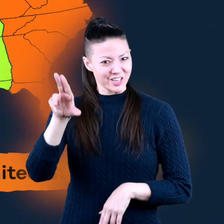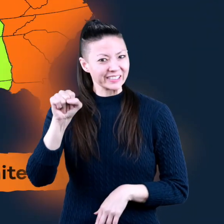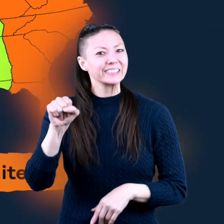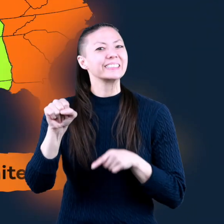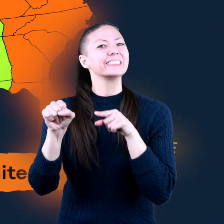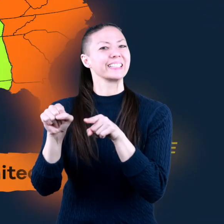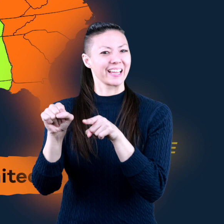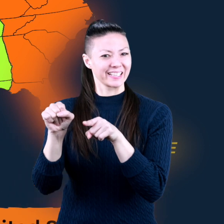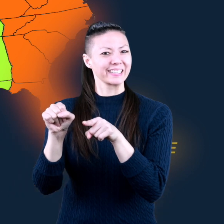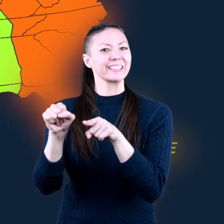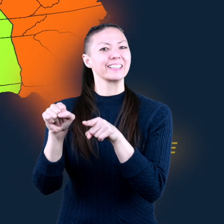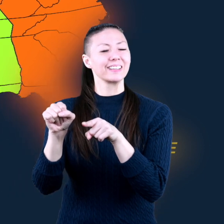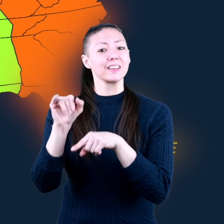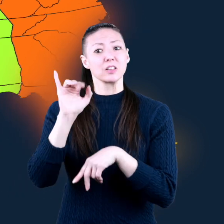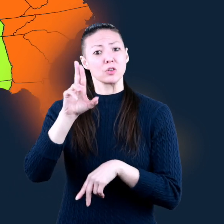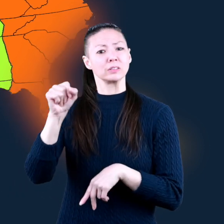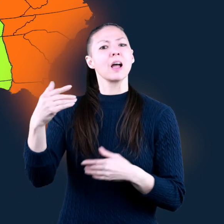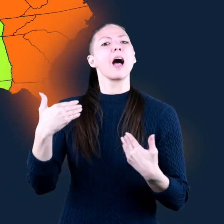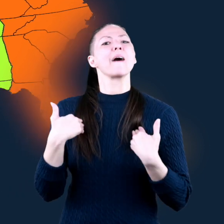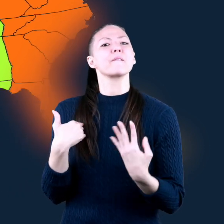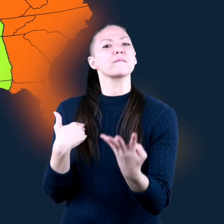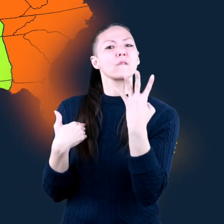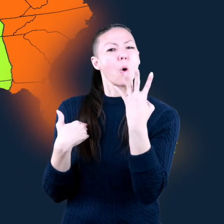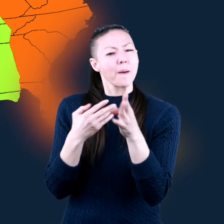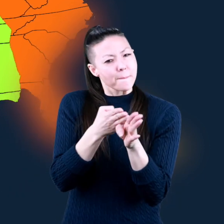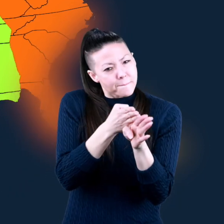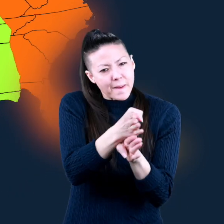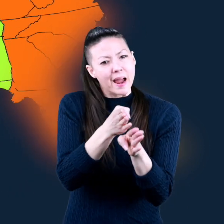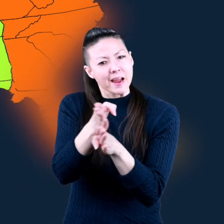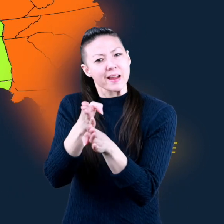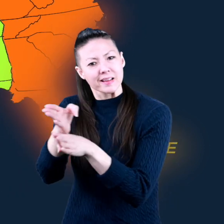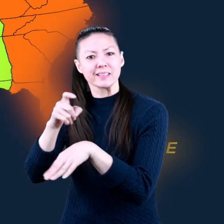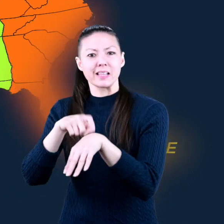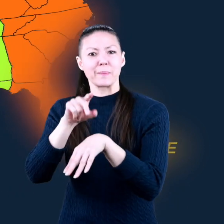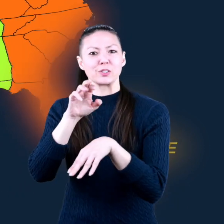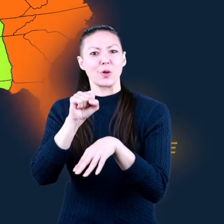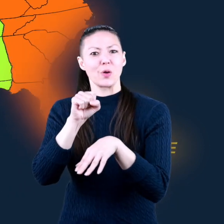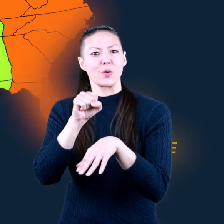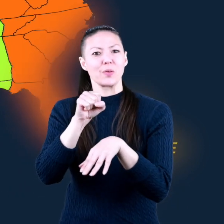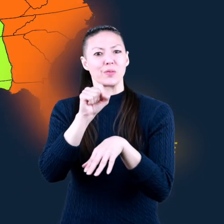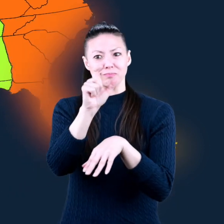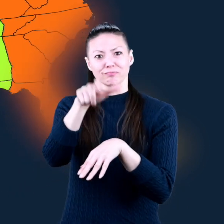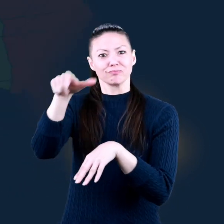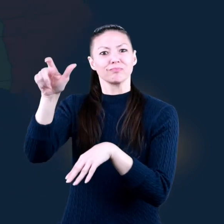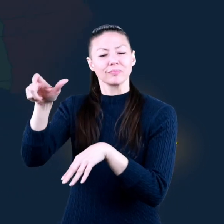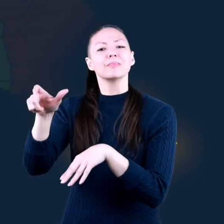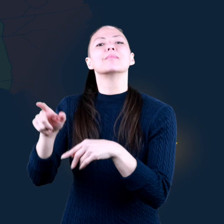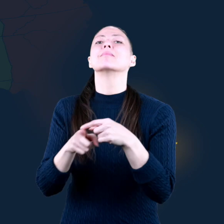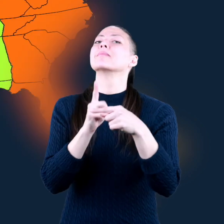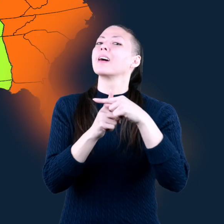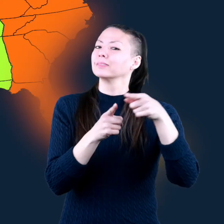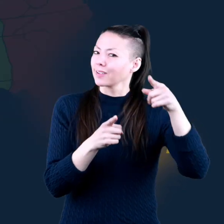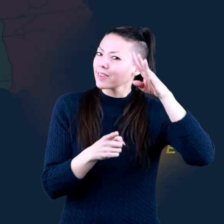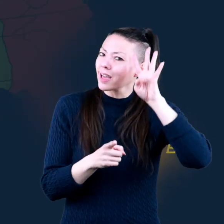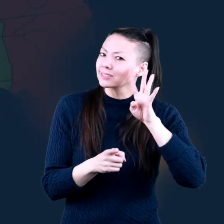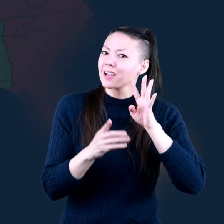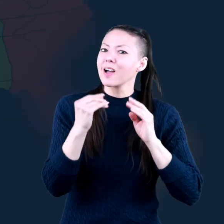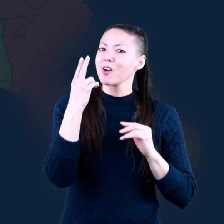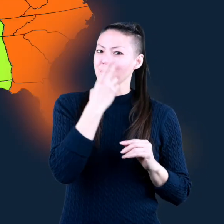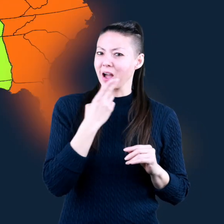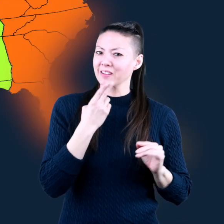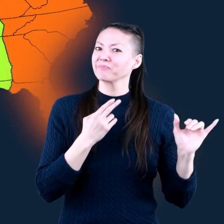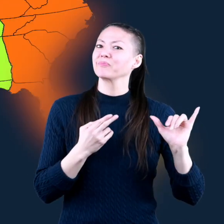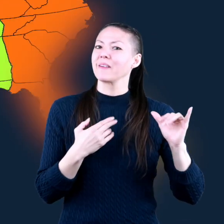United States. The U.S. has four main time zones. Plus, Alaska and